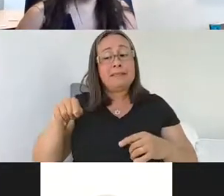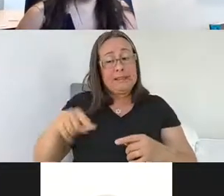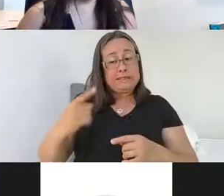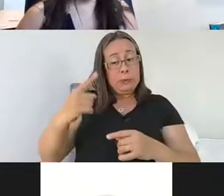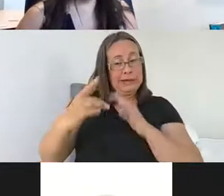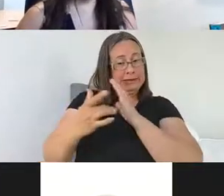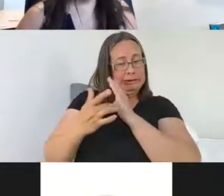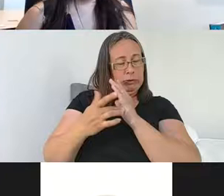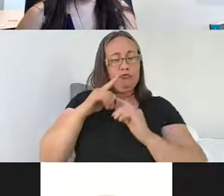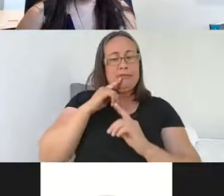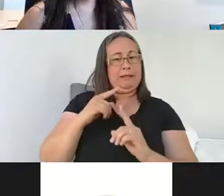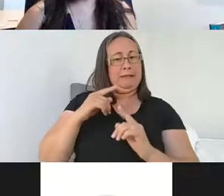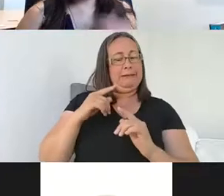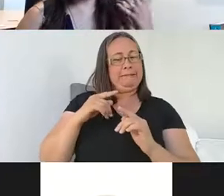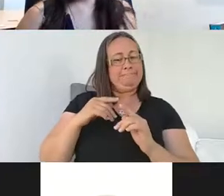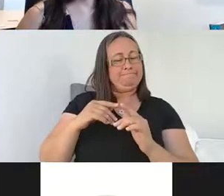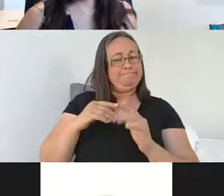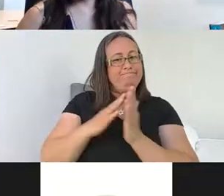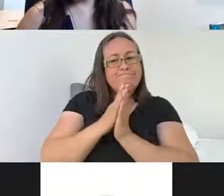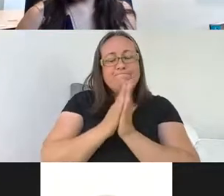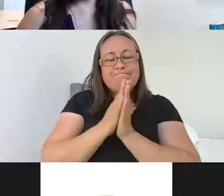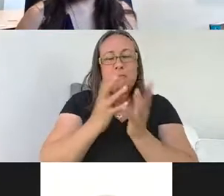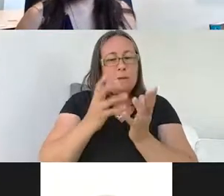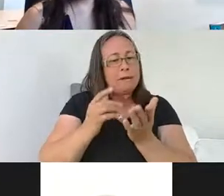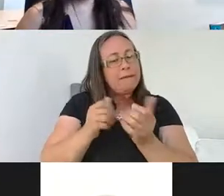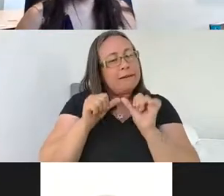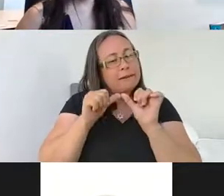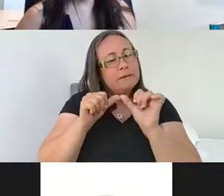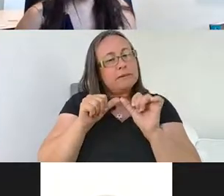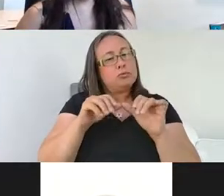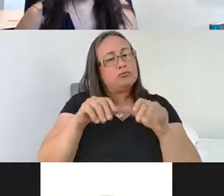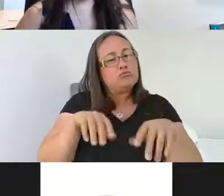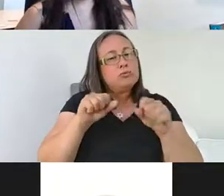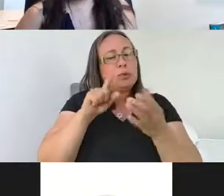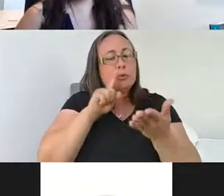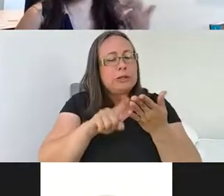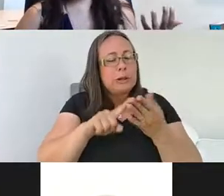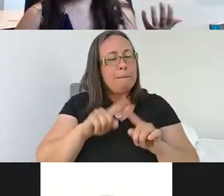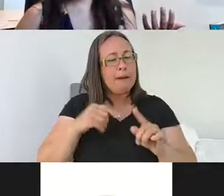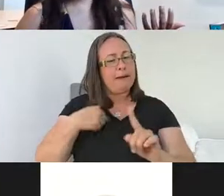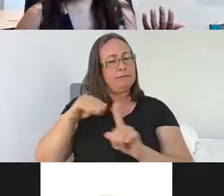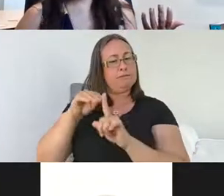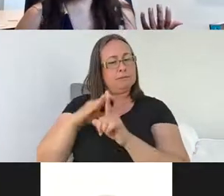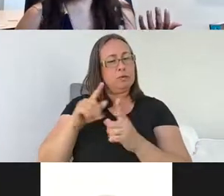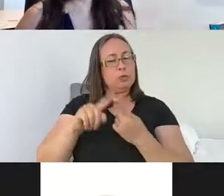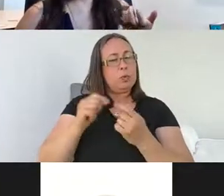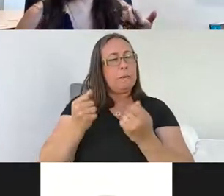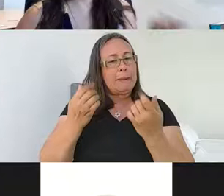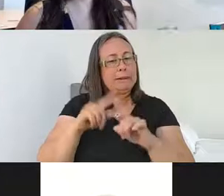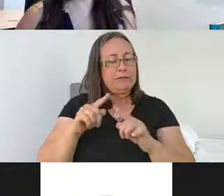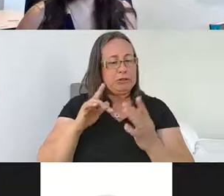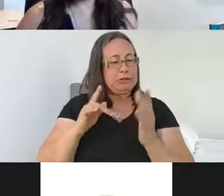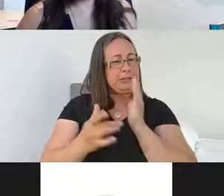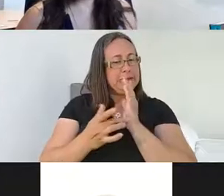the one that made me want to continue doing research, both because it's just such a